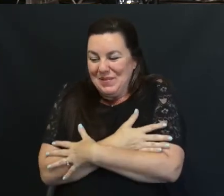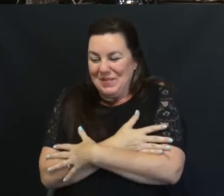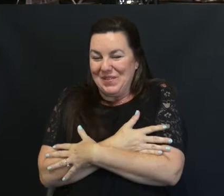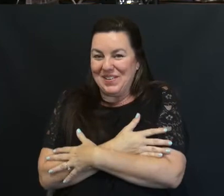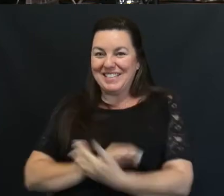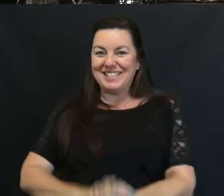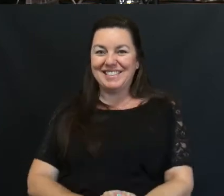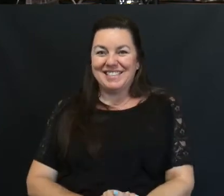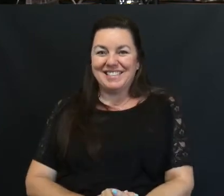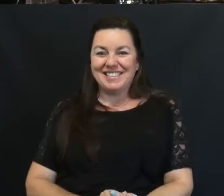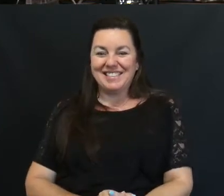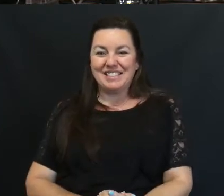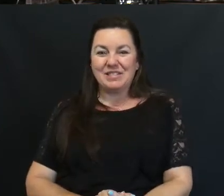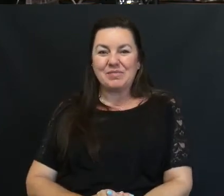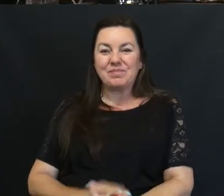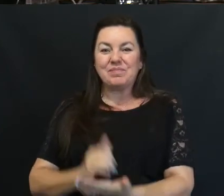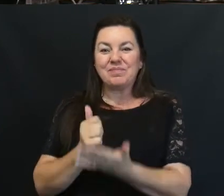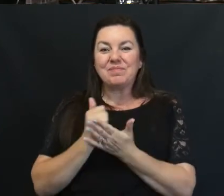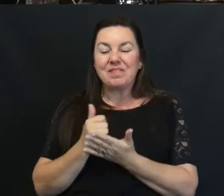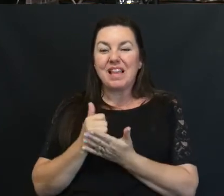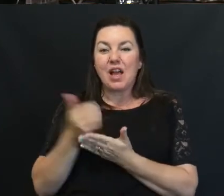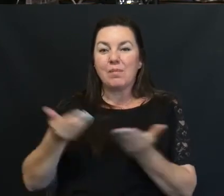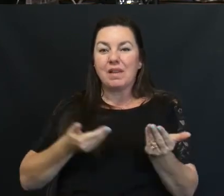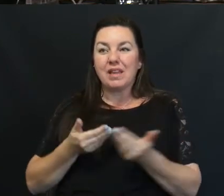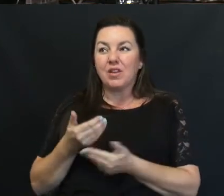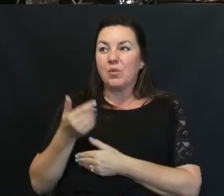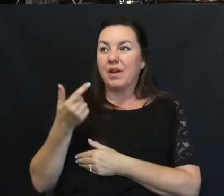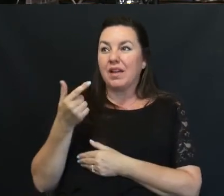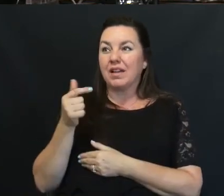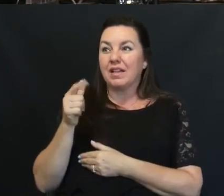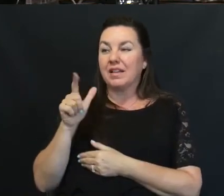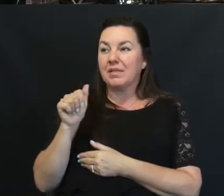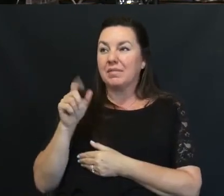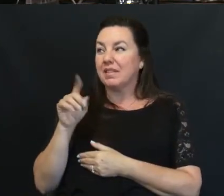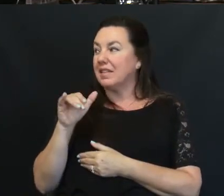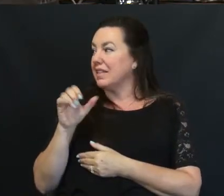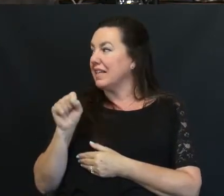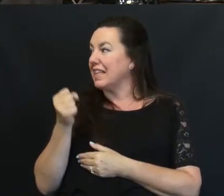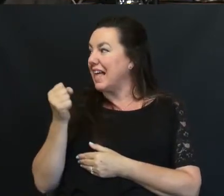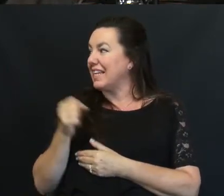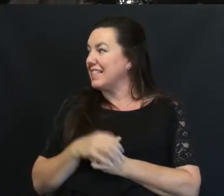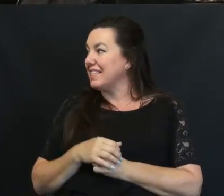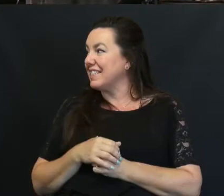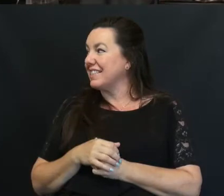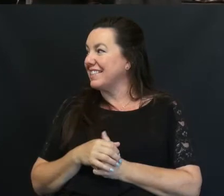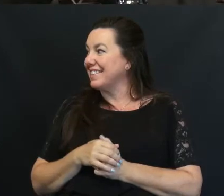in Would you please Help me welcome Up Miss Gladys Come on up Gladys